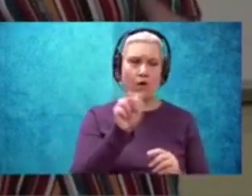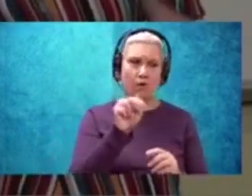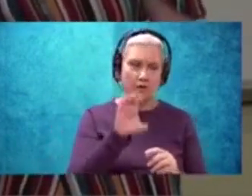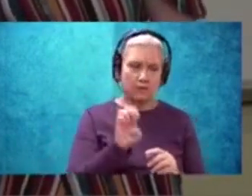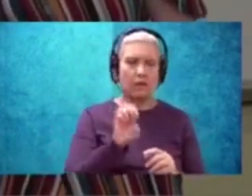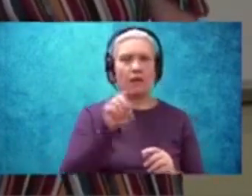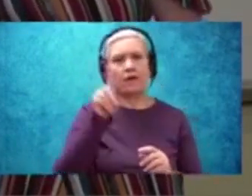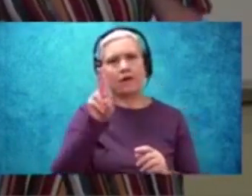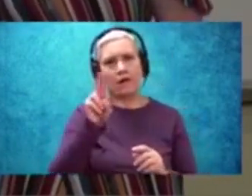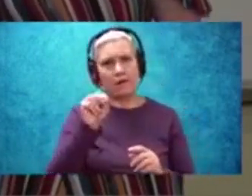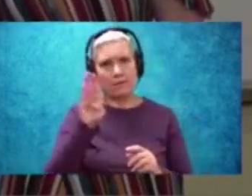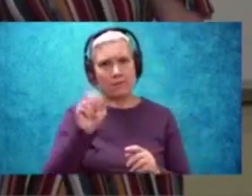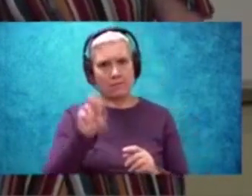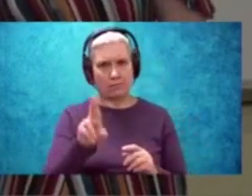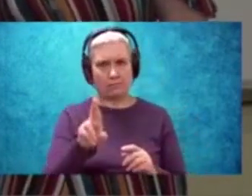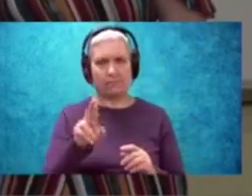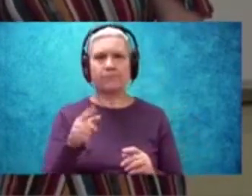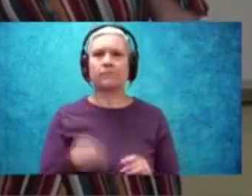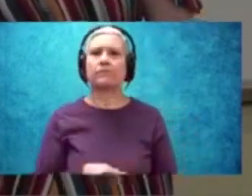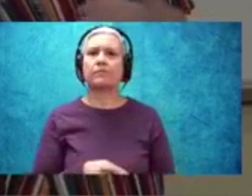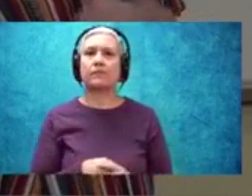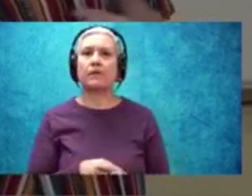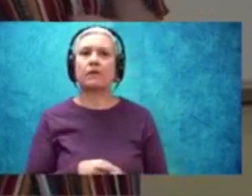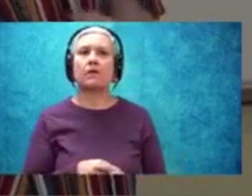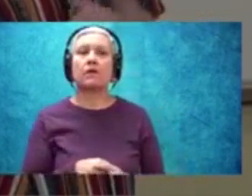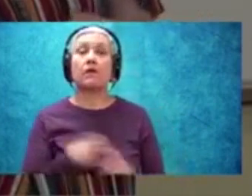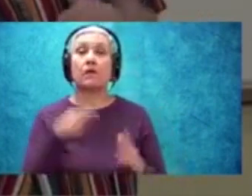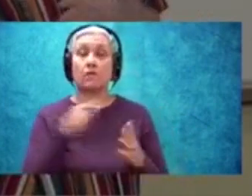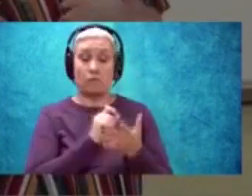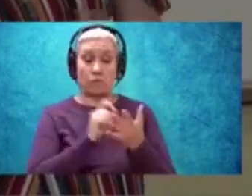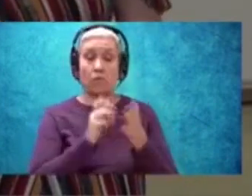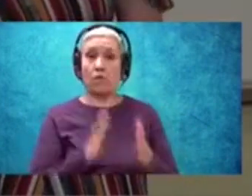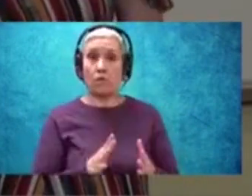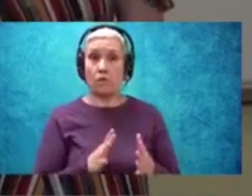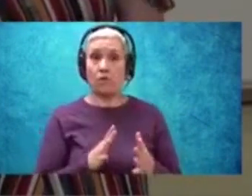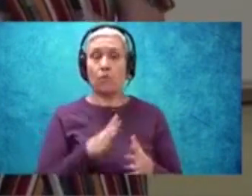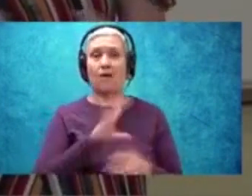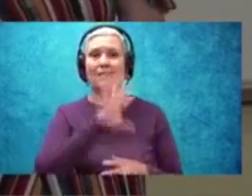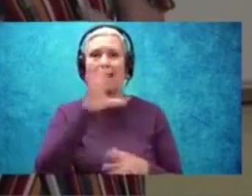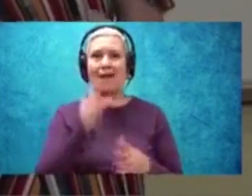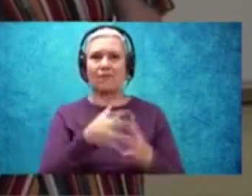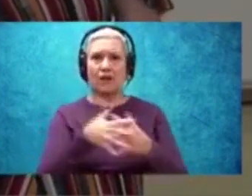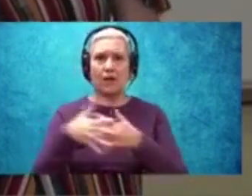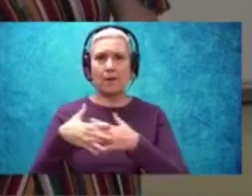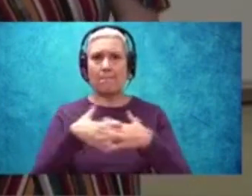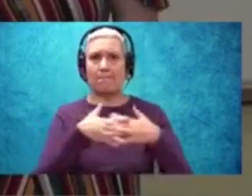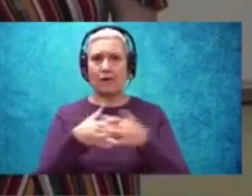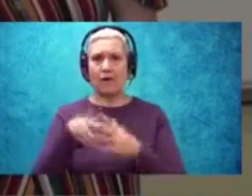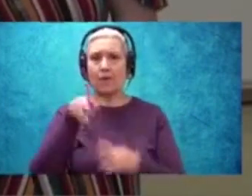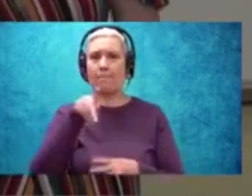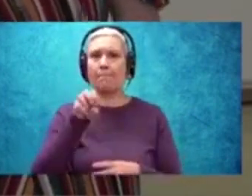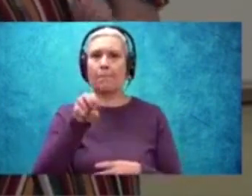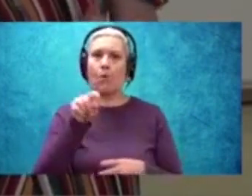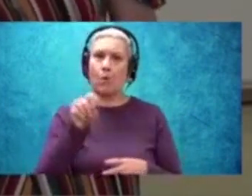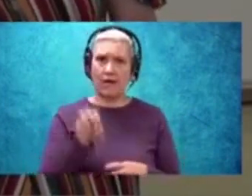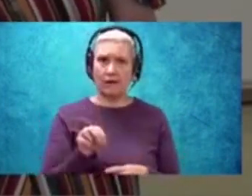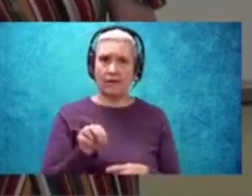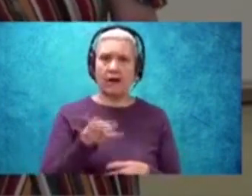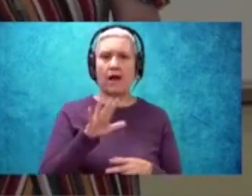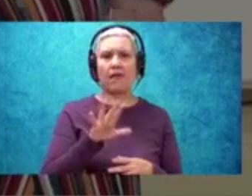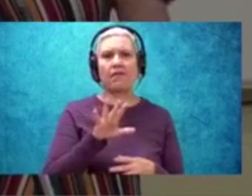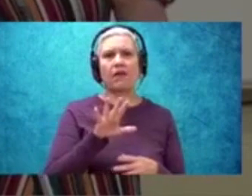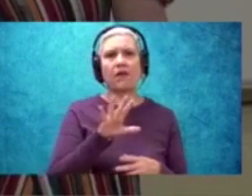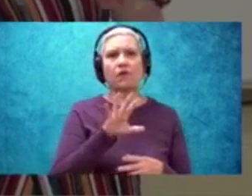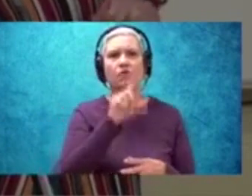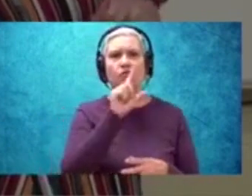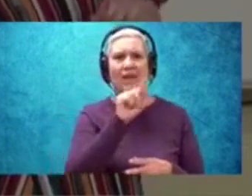central idea. Paul Lawrence Dunbar was an African American poet at the turn of the 20th century, which means